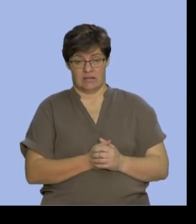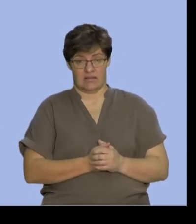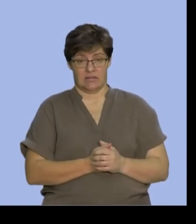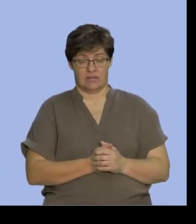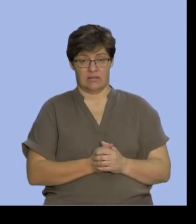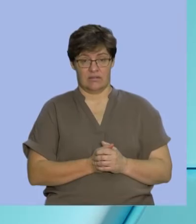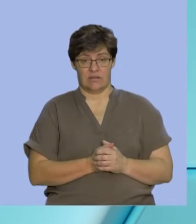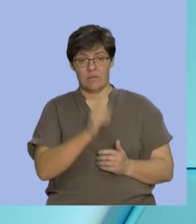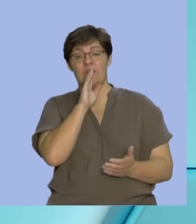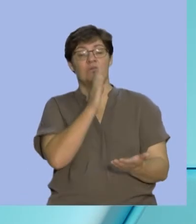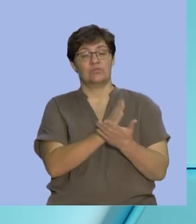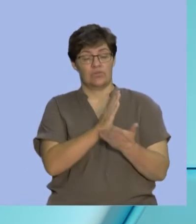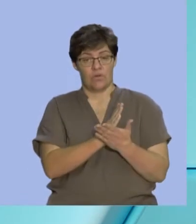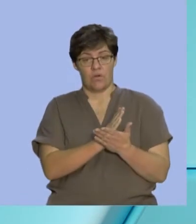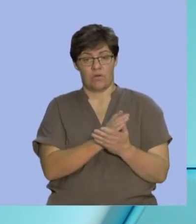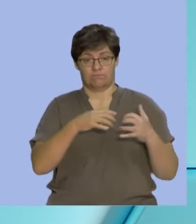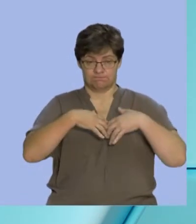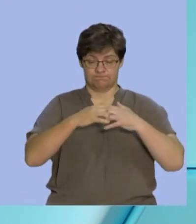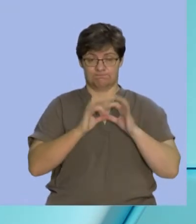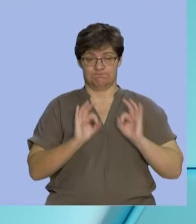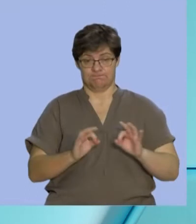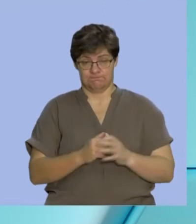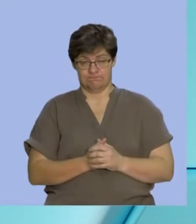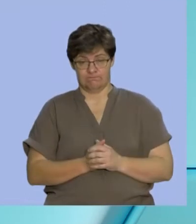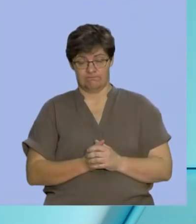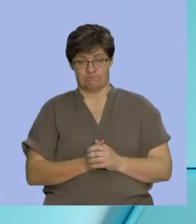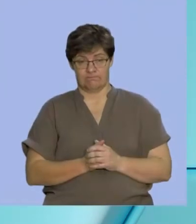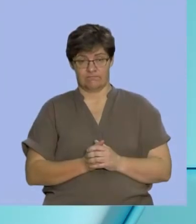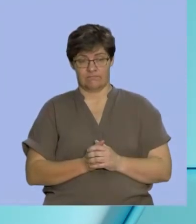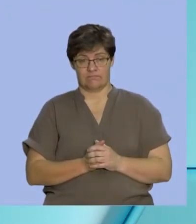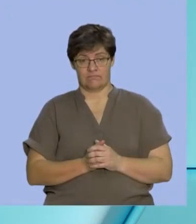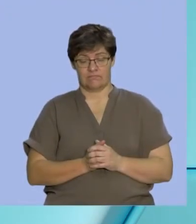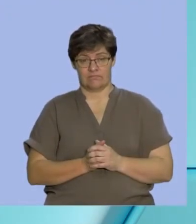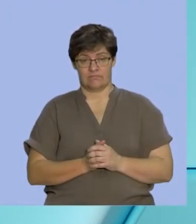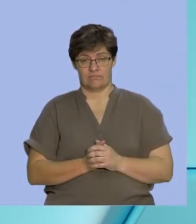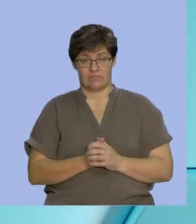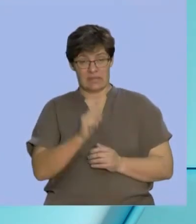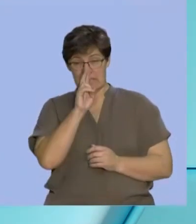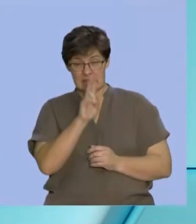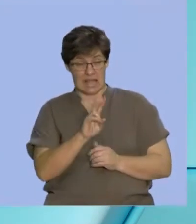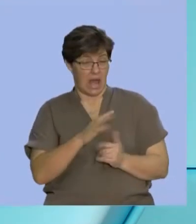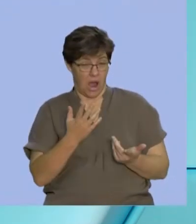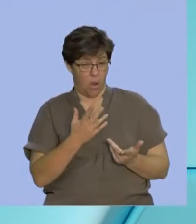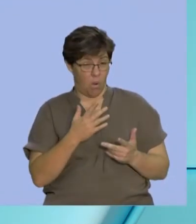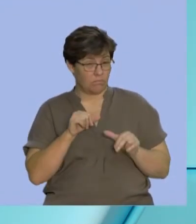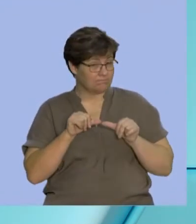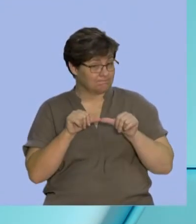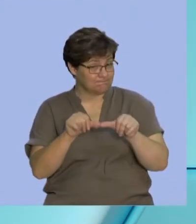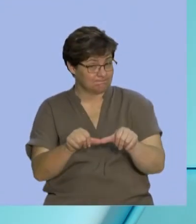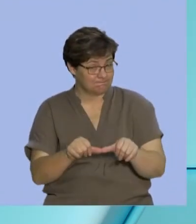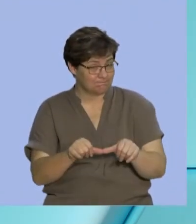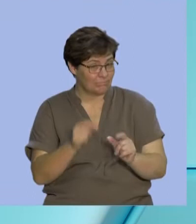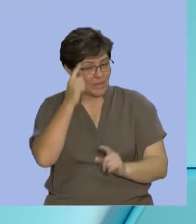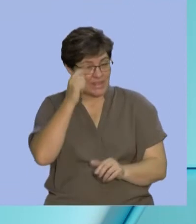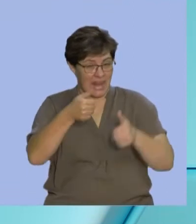we've got to make sure that we've set it up like this. Okay. Can you see how we're going to be making progress? What do you think the